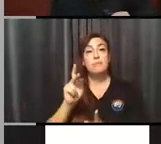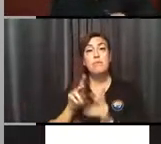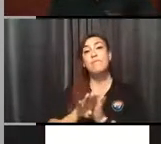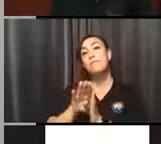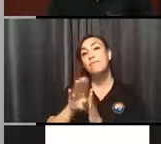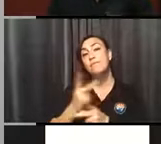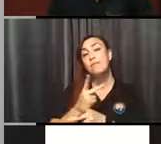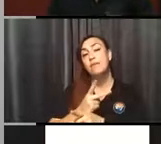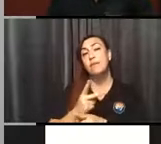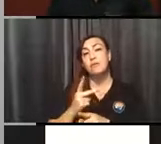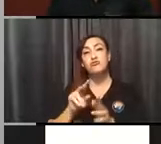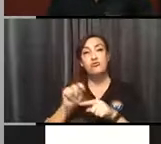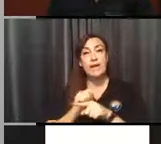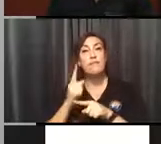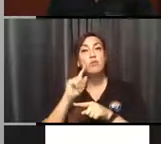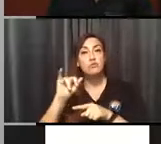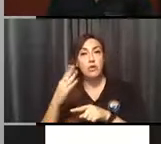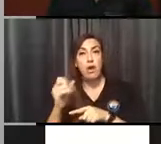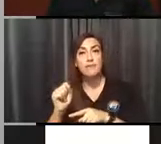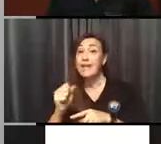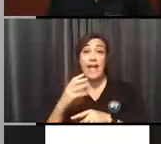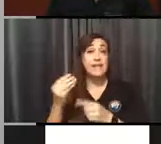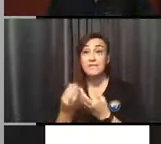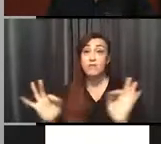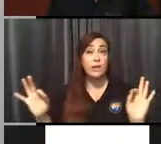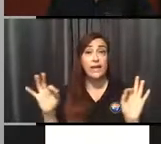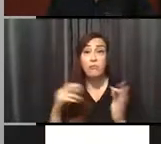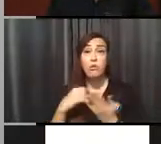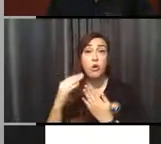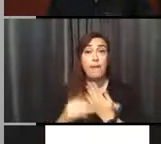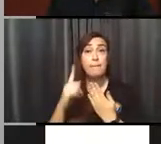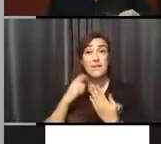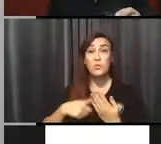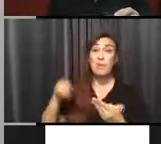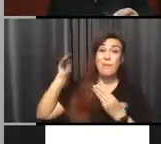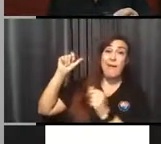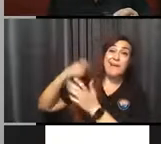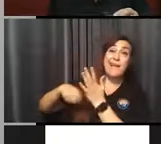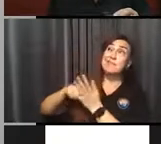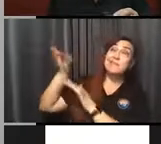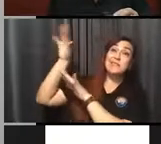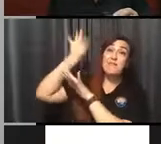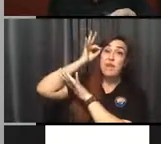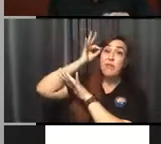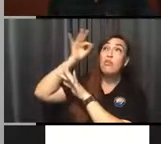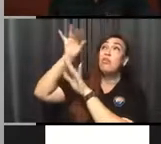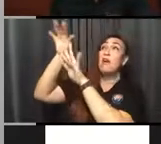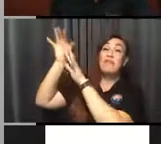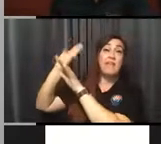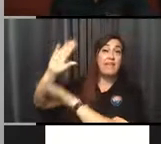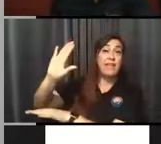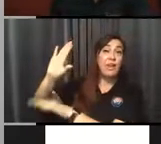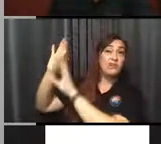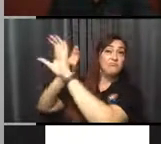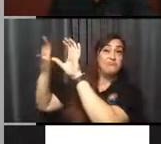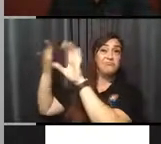free because we've all paid into our taxes. went to the federal government. It came back and filtered back to us. So it's a matter of, I